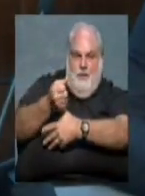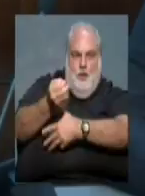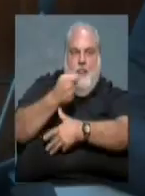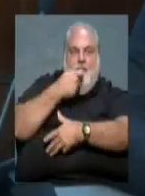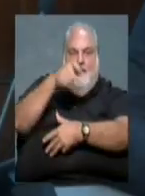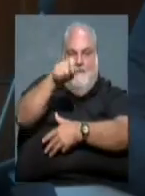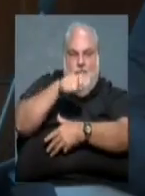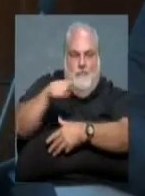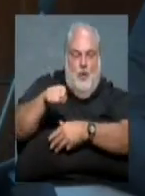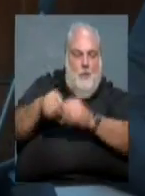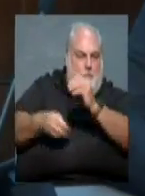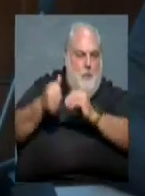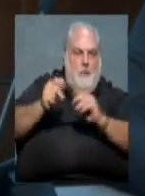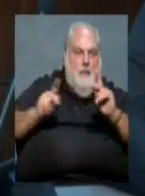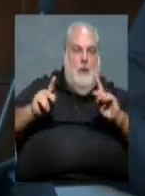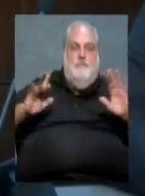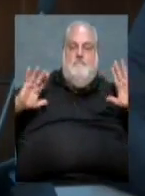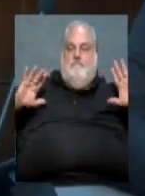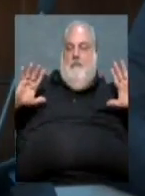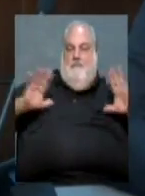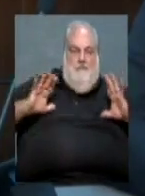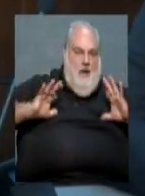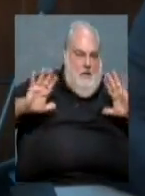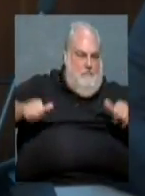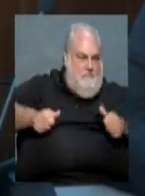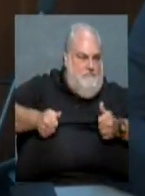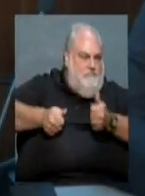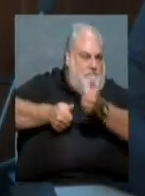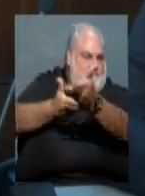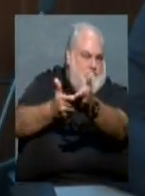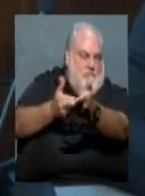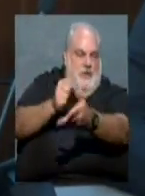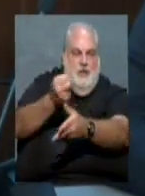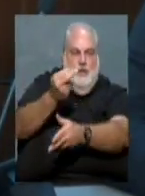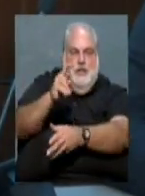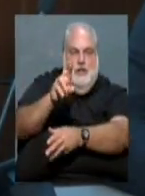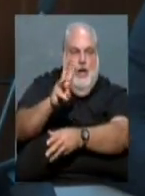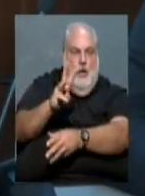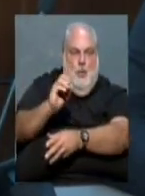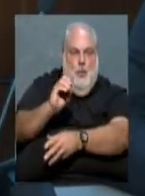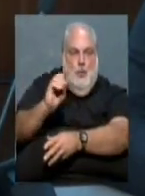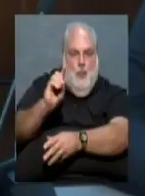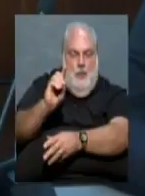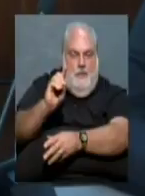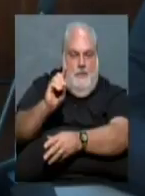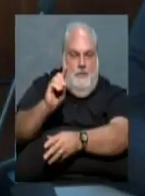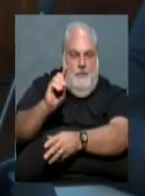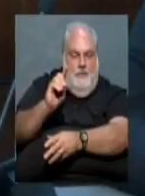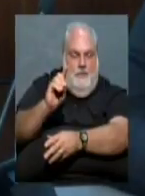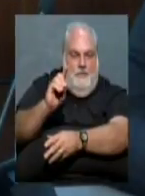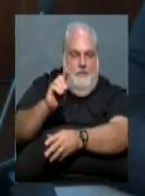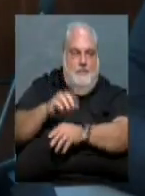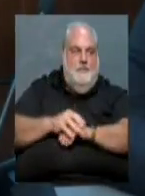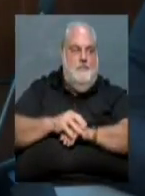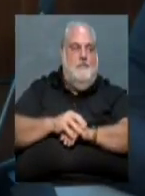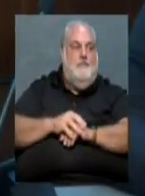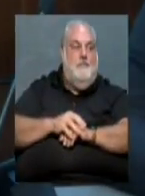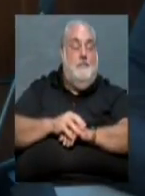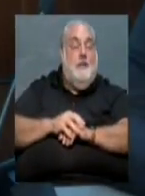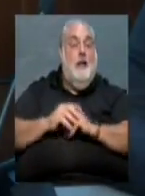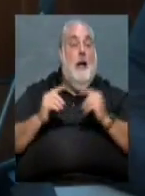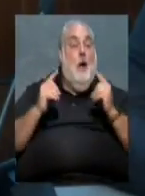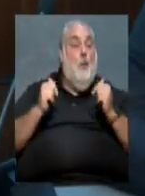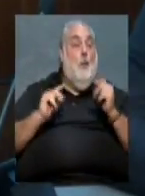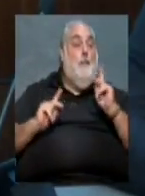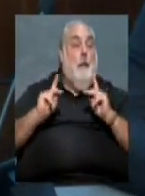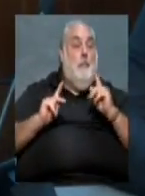most merchants understood that, and they took their hot checks out to Sherwood. When people